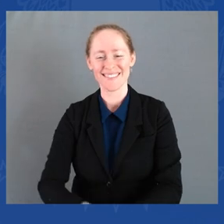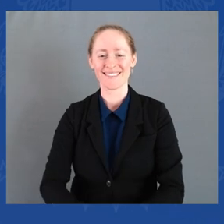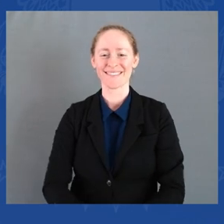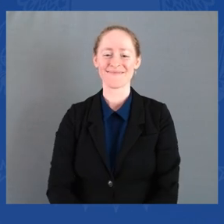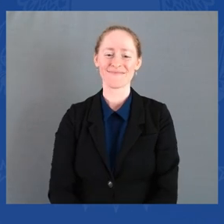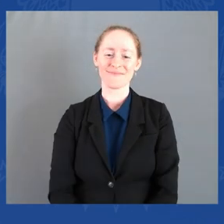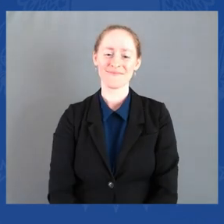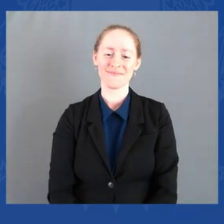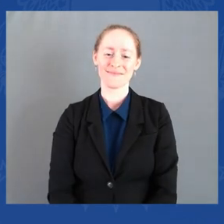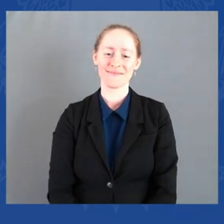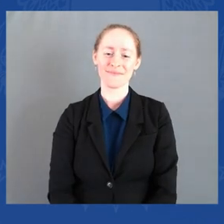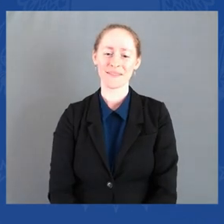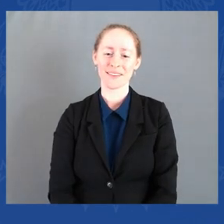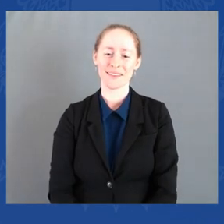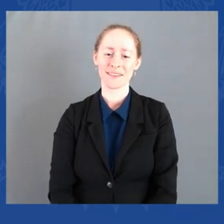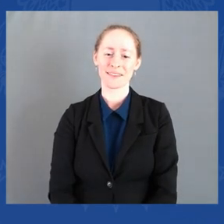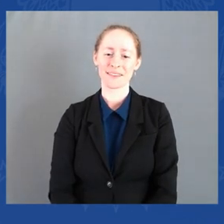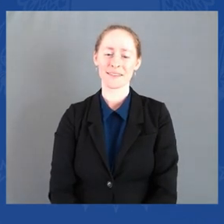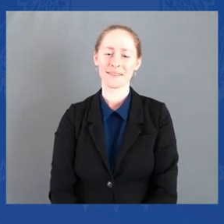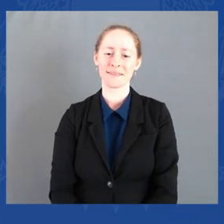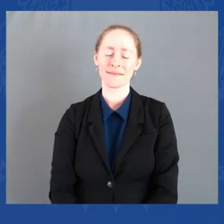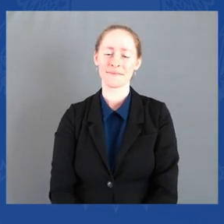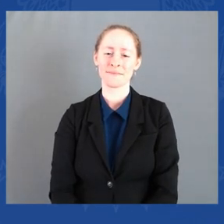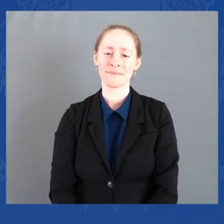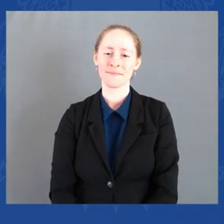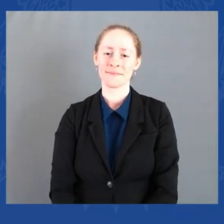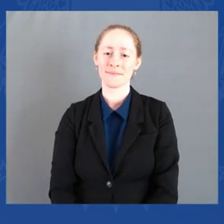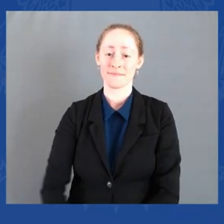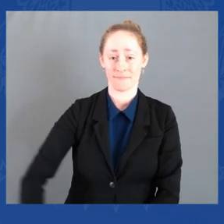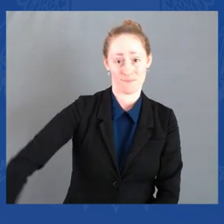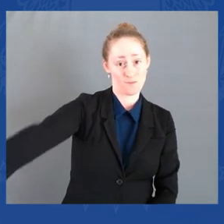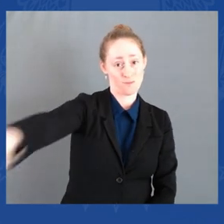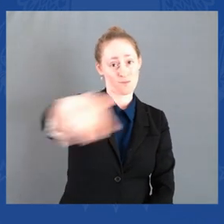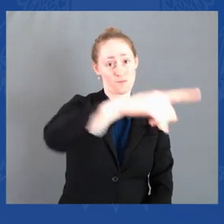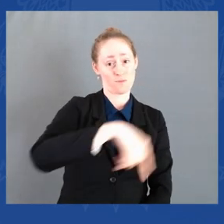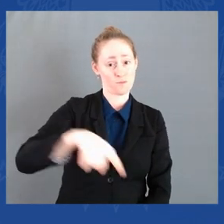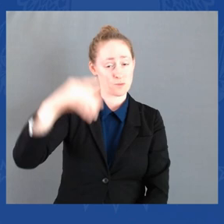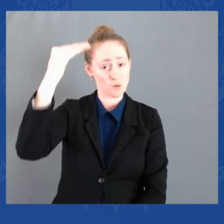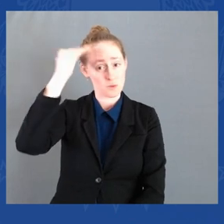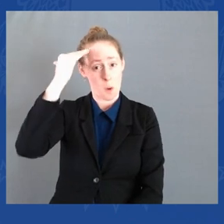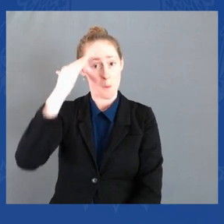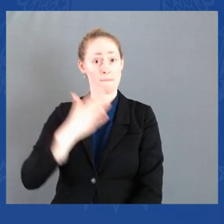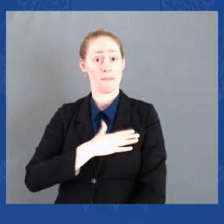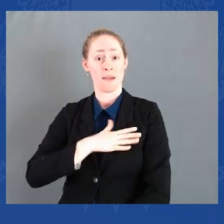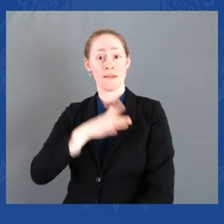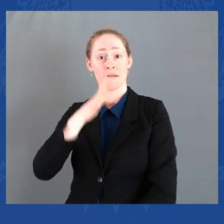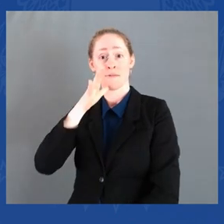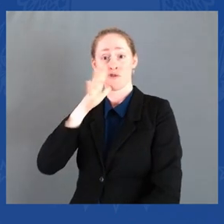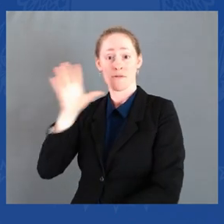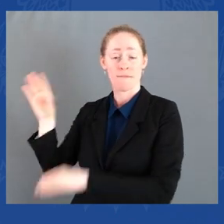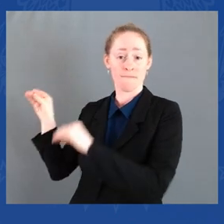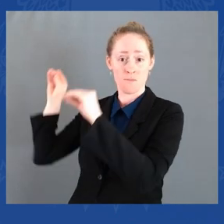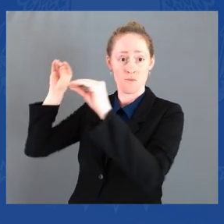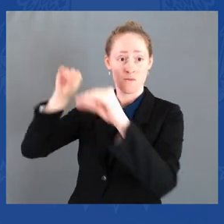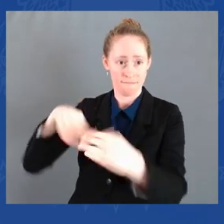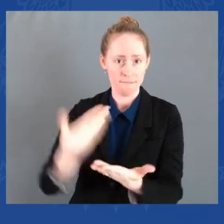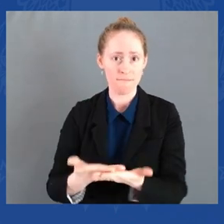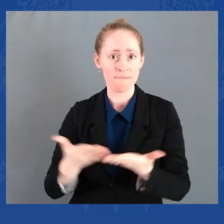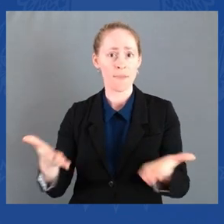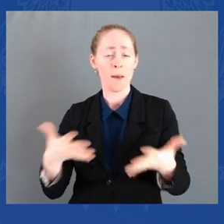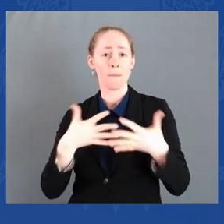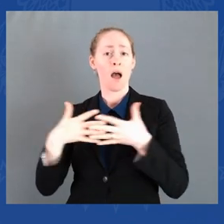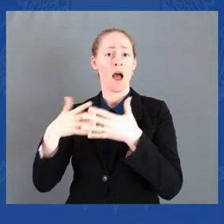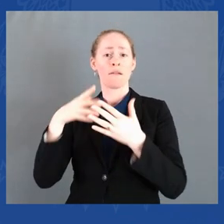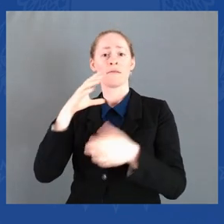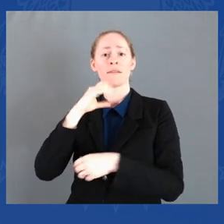And as you all know, my mother arrived in the United States at the age of 19 from India. And when I think about